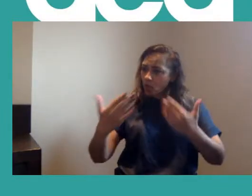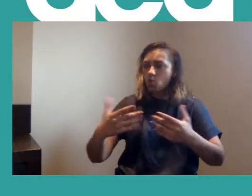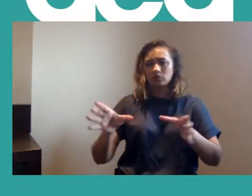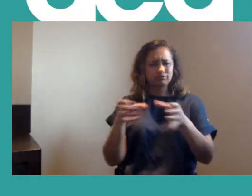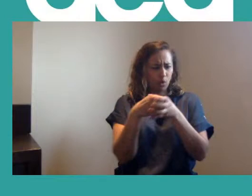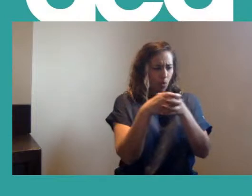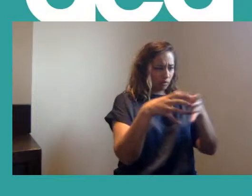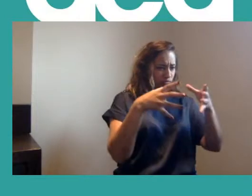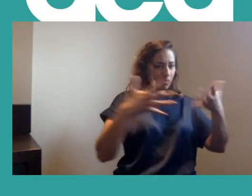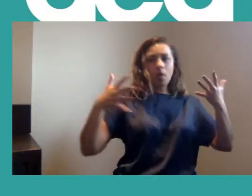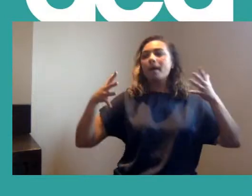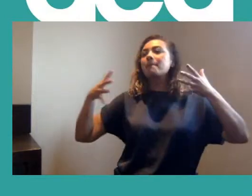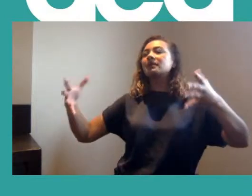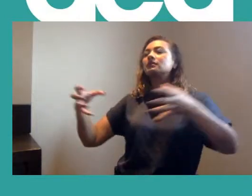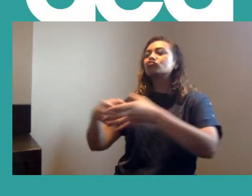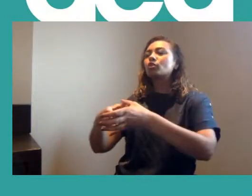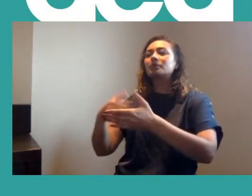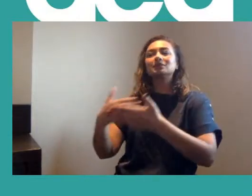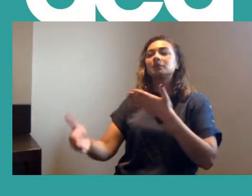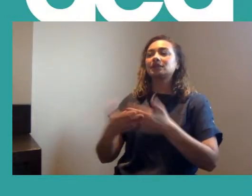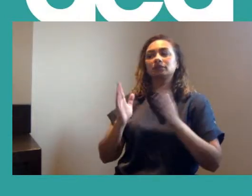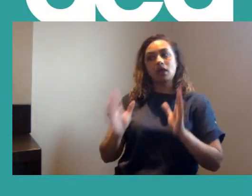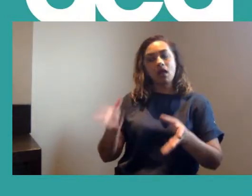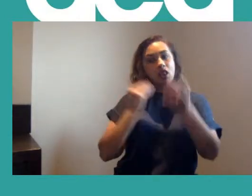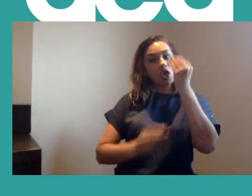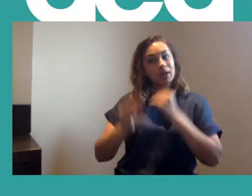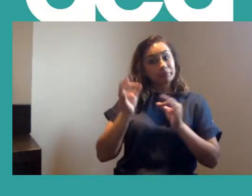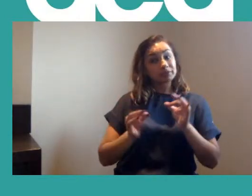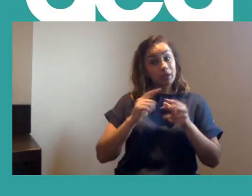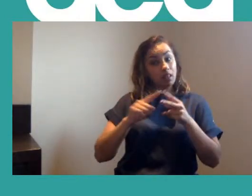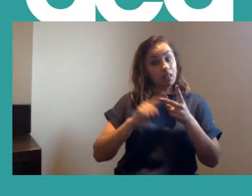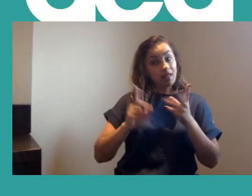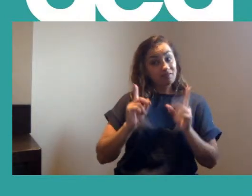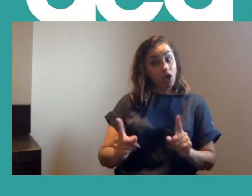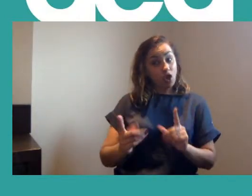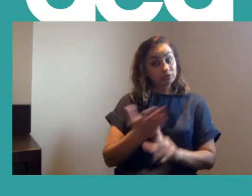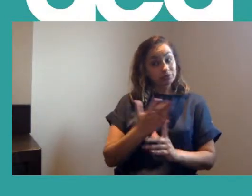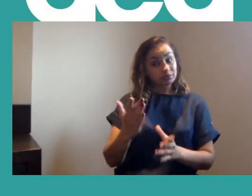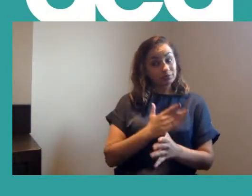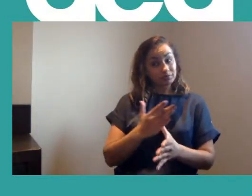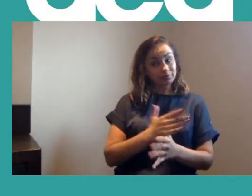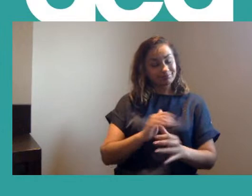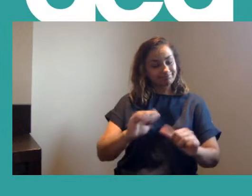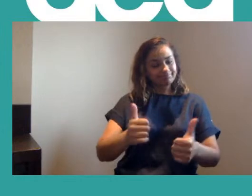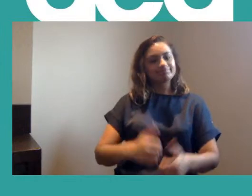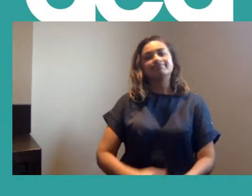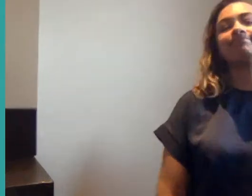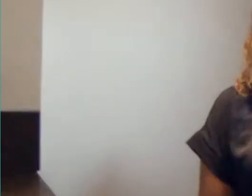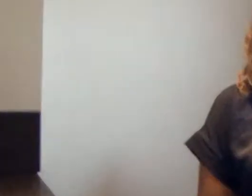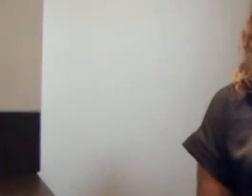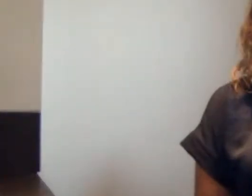groups, in big groups, but you need to start learning the principles to do that. Thanks, Nick.